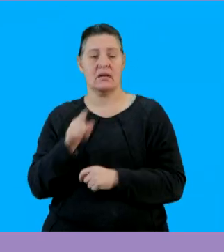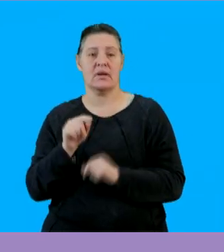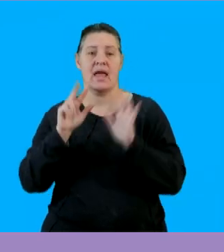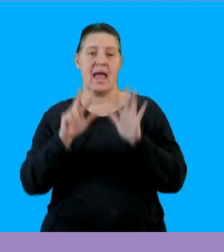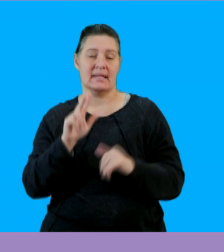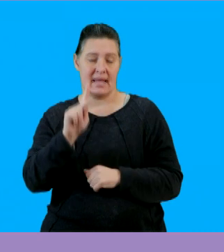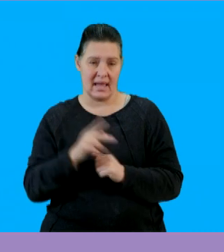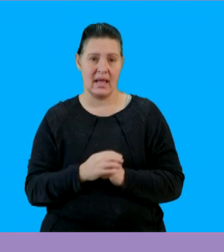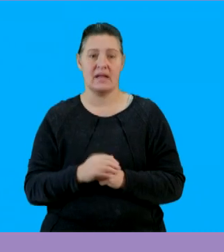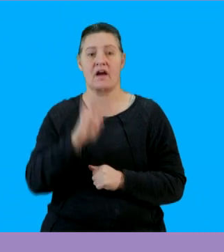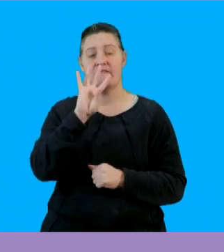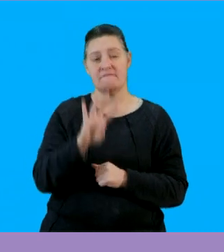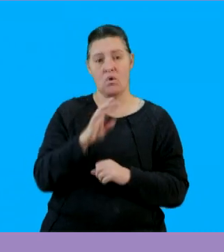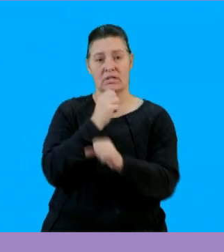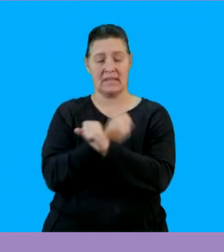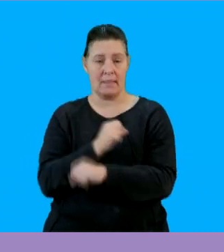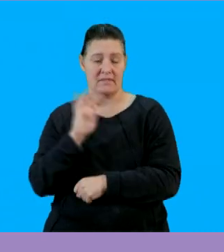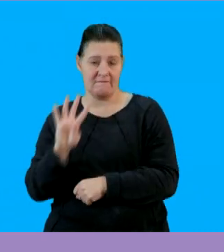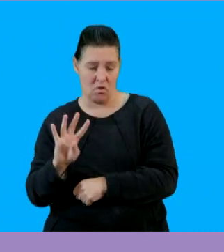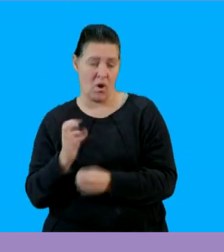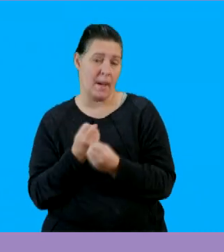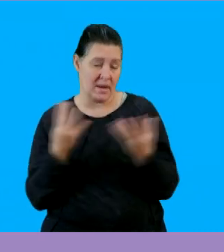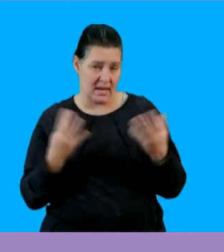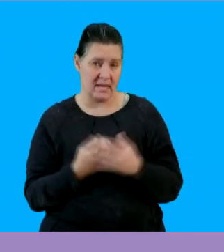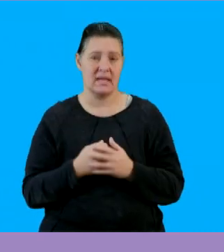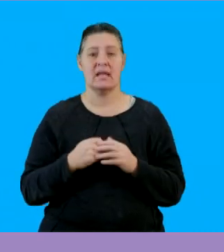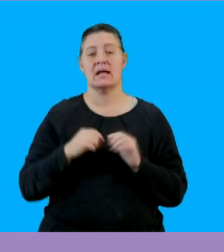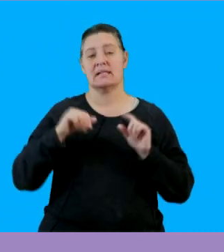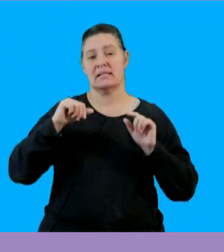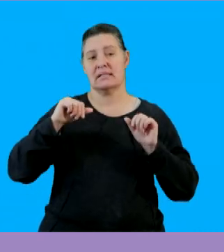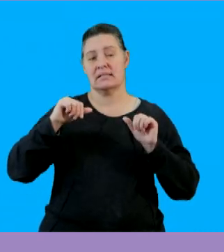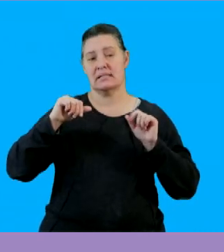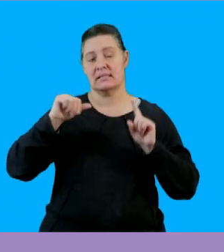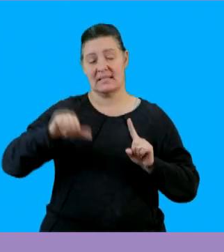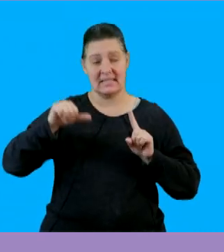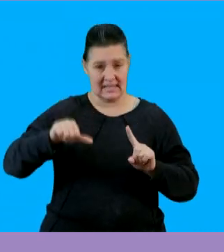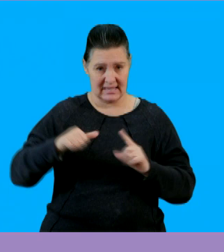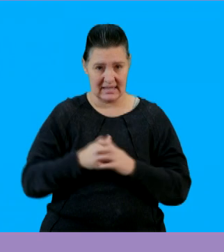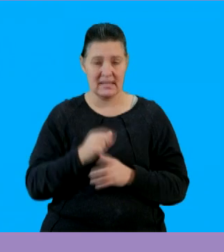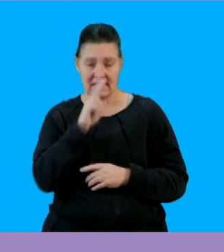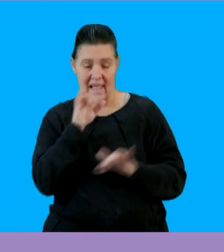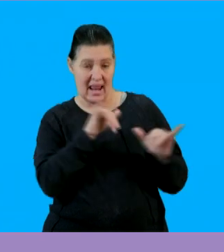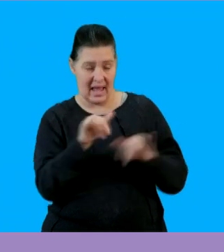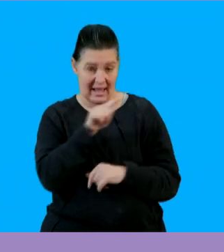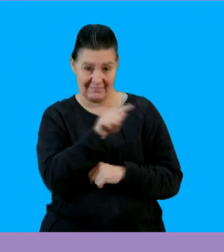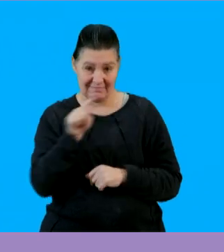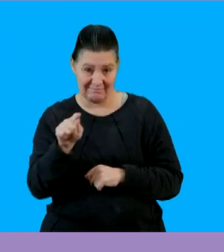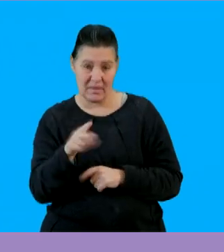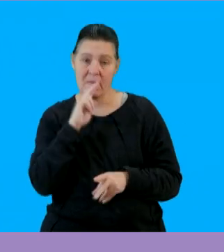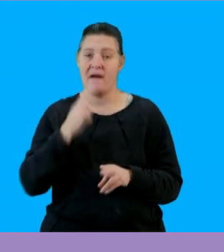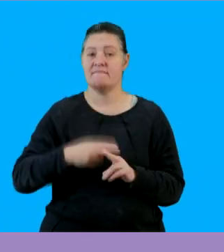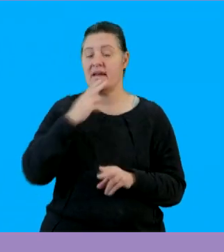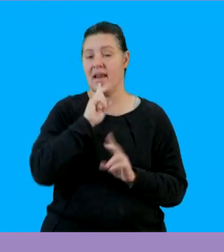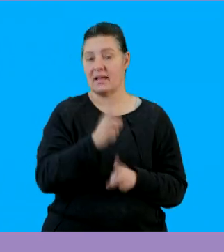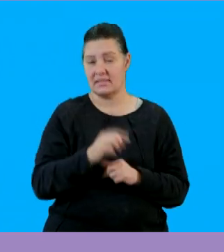8k and 4 multiplied by 4 that is 16 there we can see the like